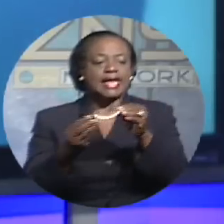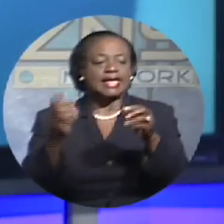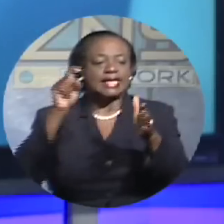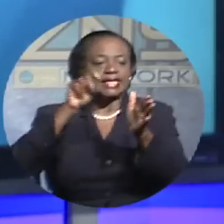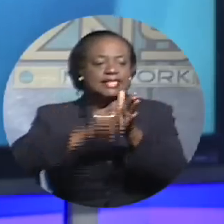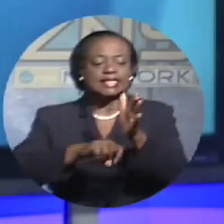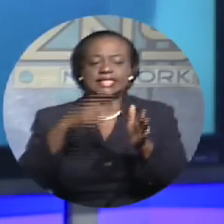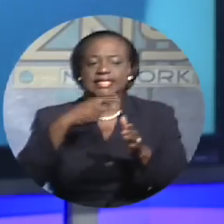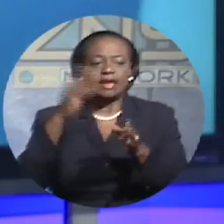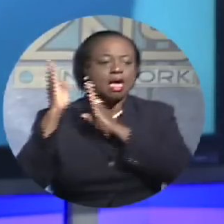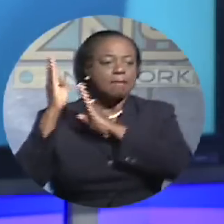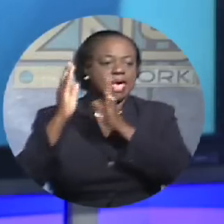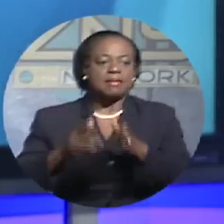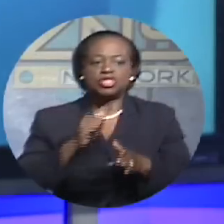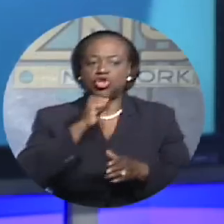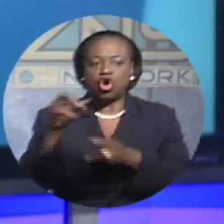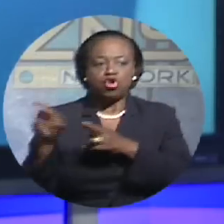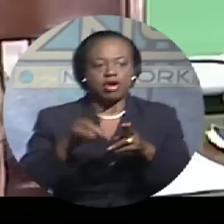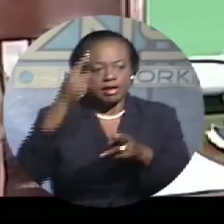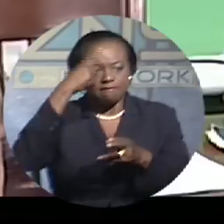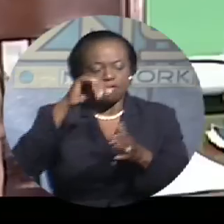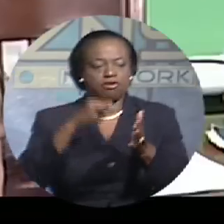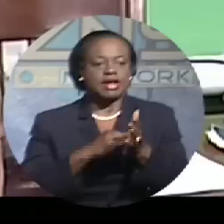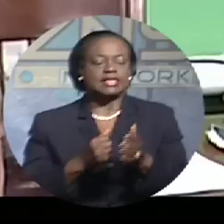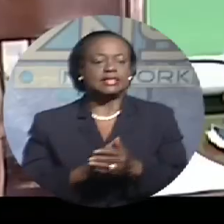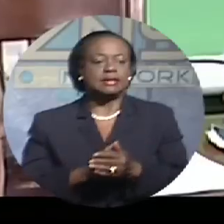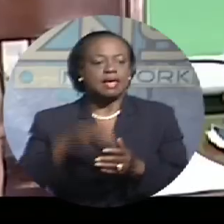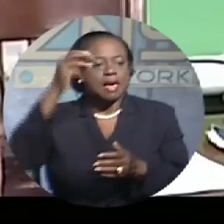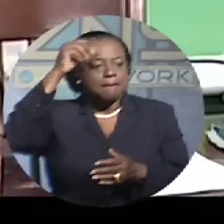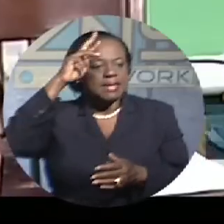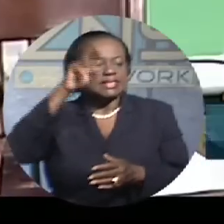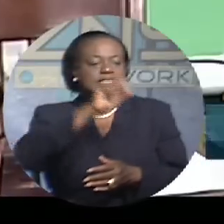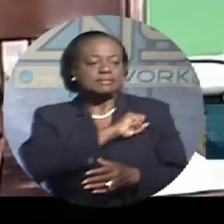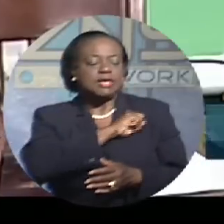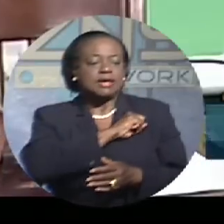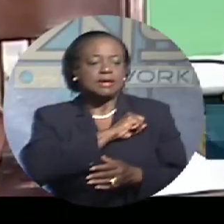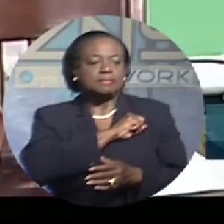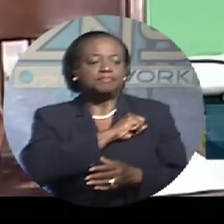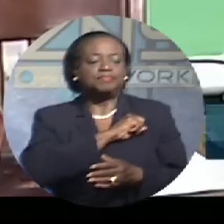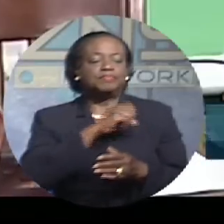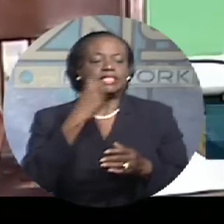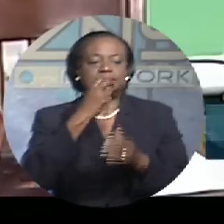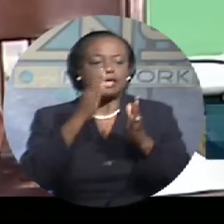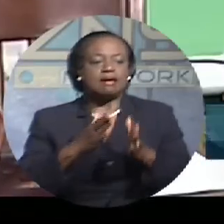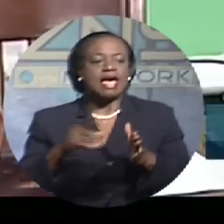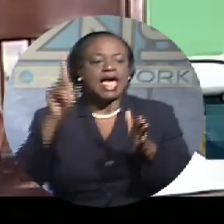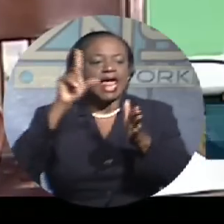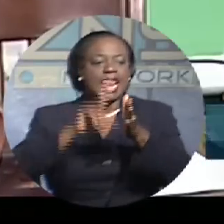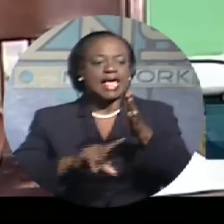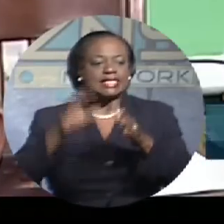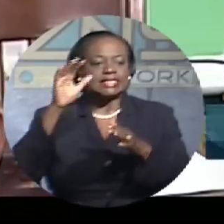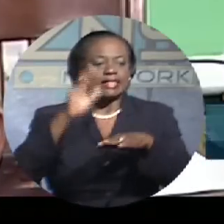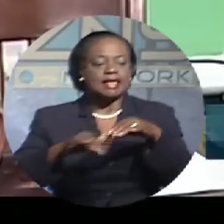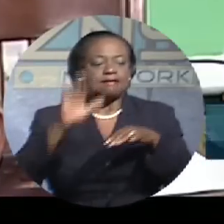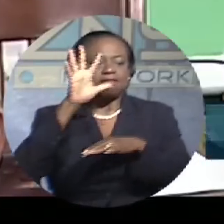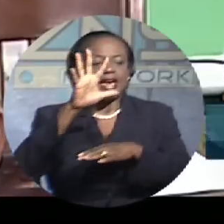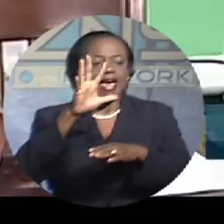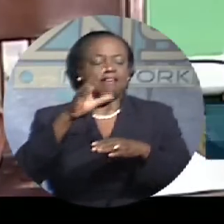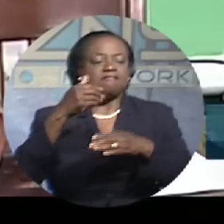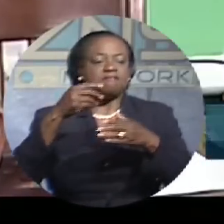Bahamians aren't ready. Mr. Speaker, with less than five months before the announced implementation